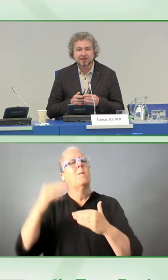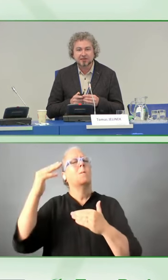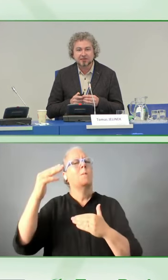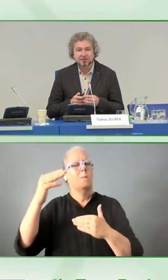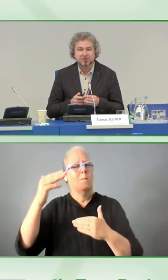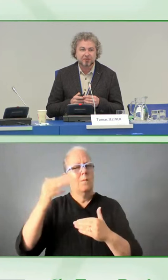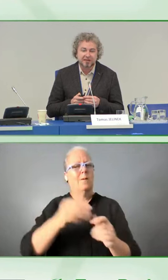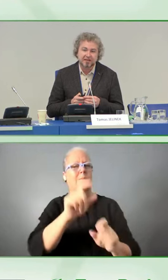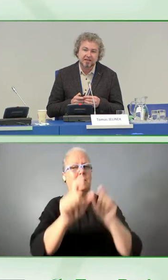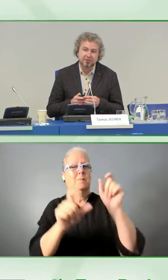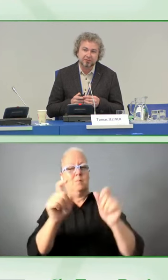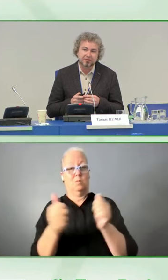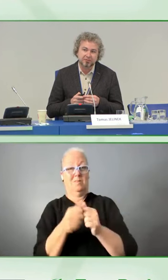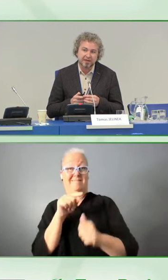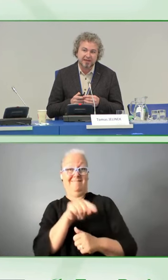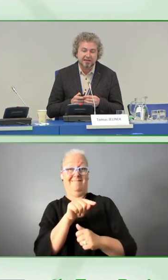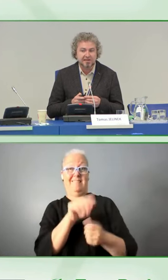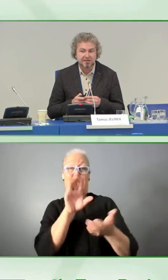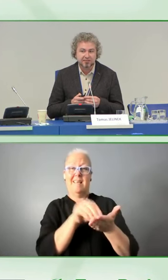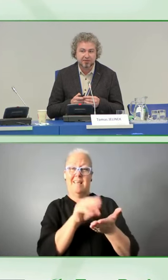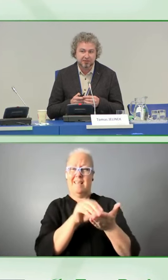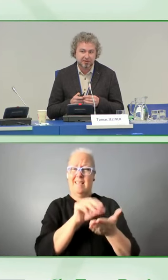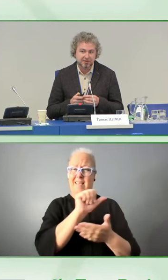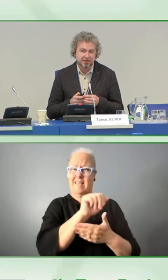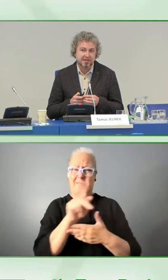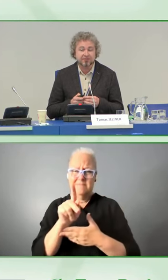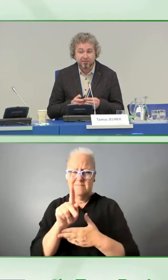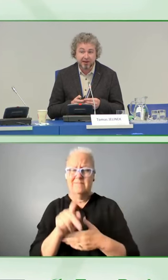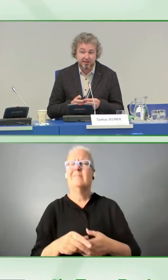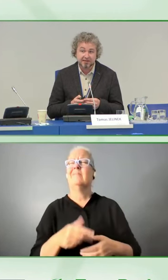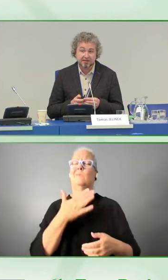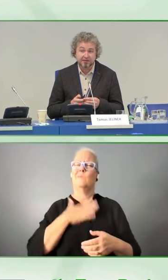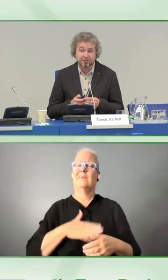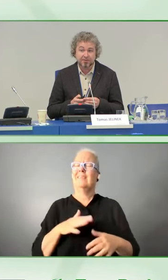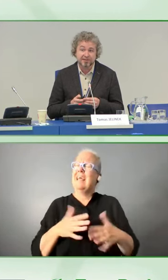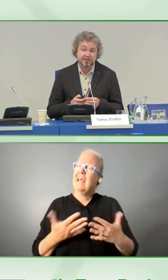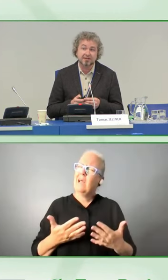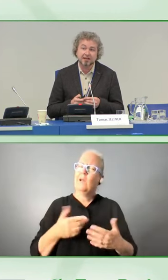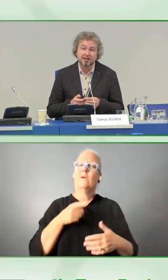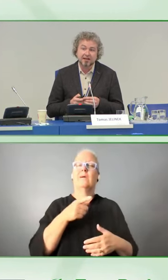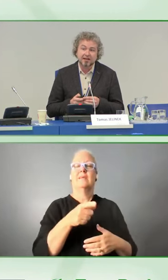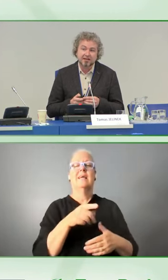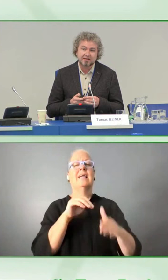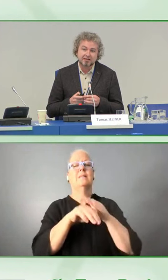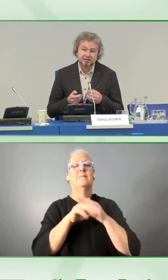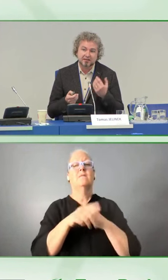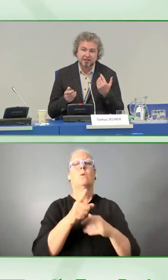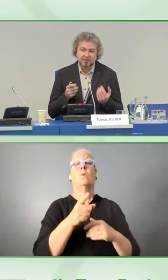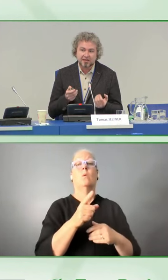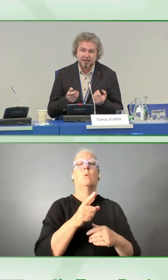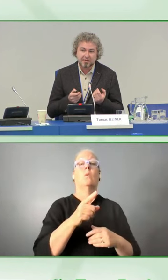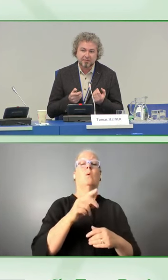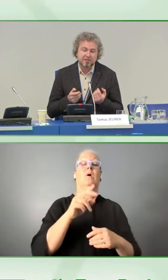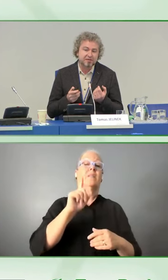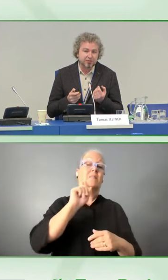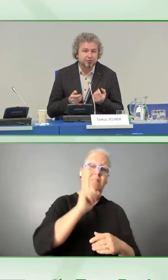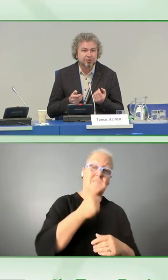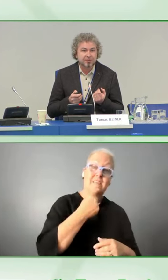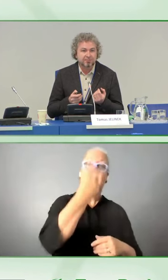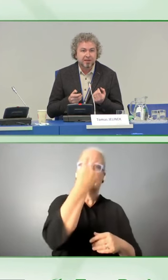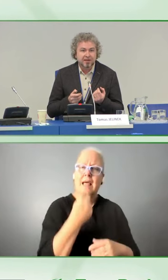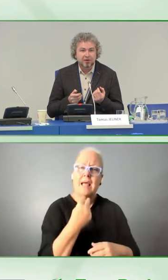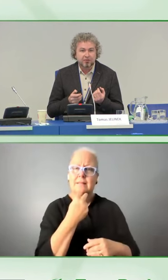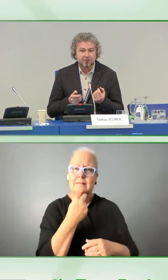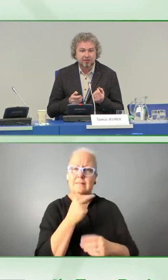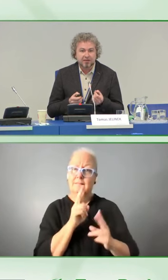So we were also thinking how to make it accessible to the deafblind person. And we came up with a